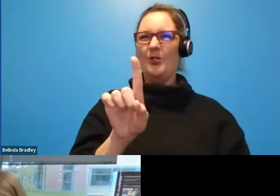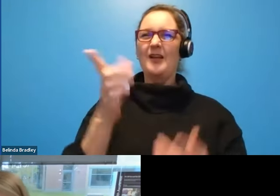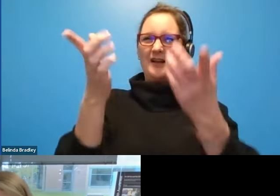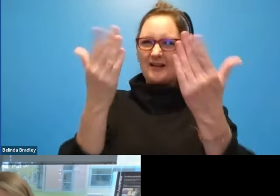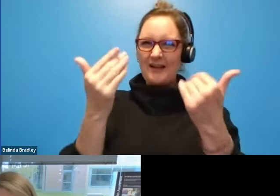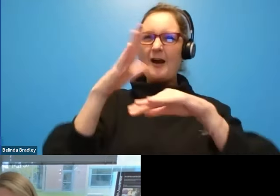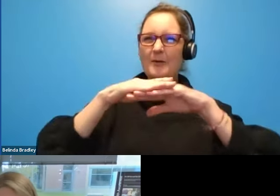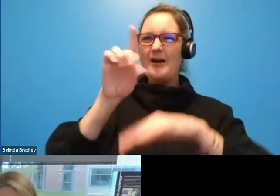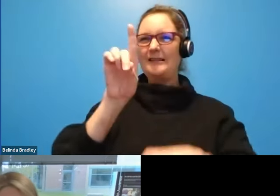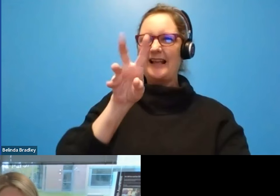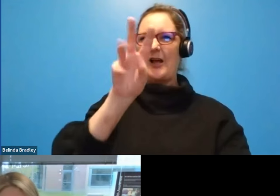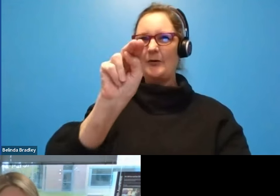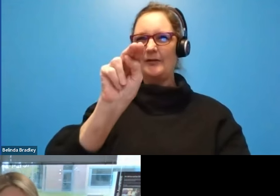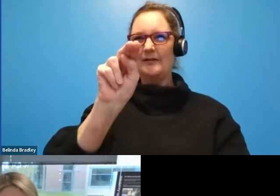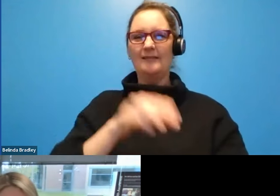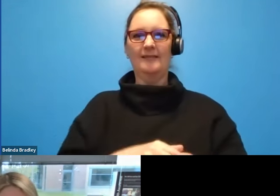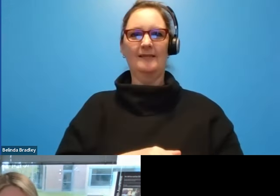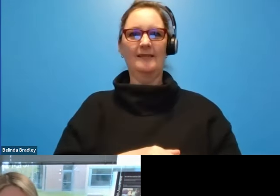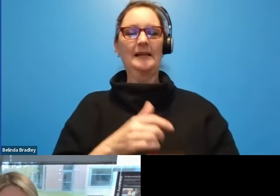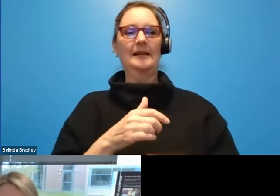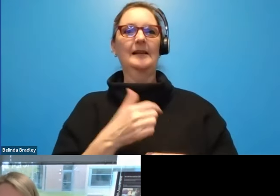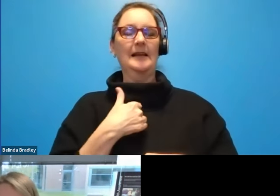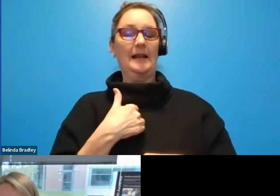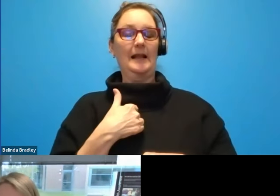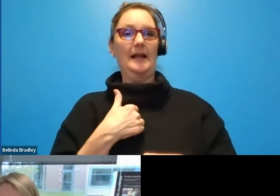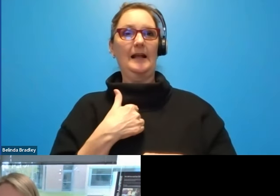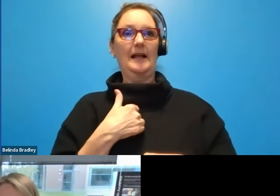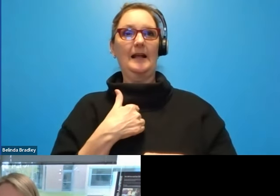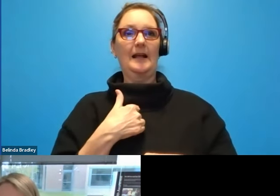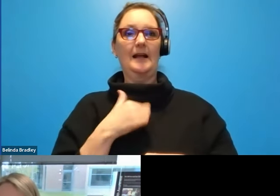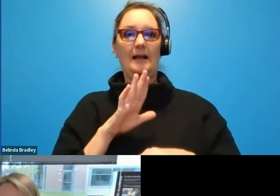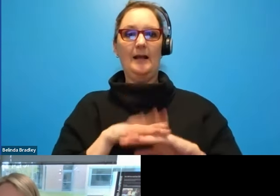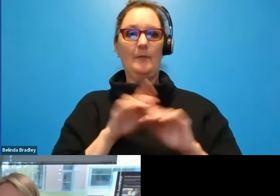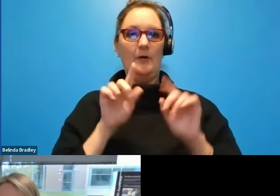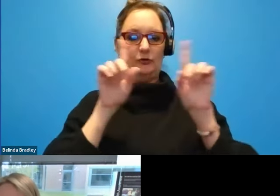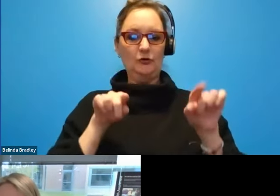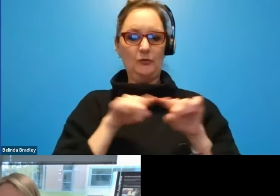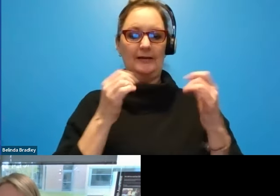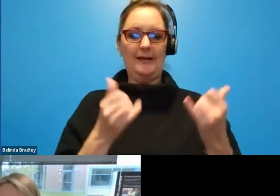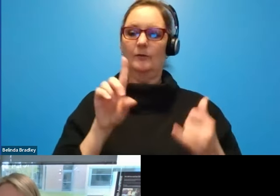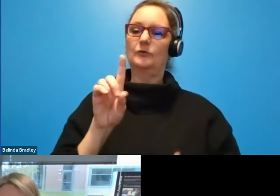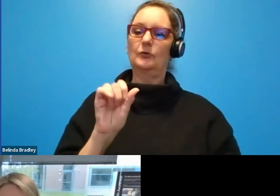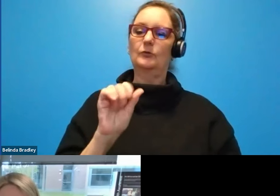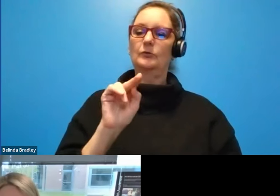I've just promoted you to panelists and perfect. Daniel will join us shortly.